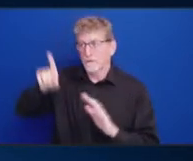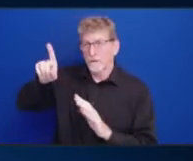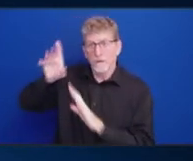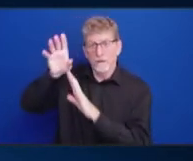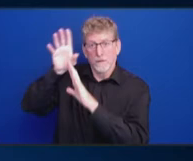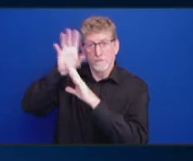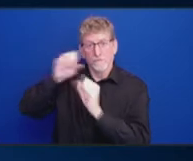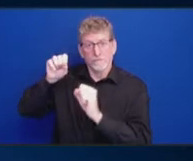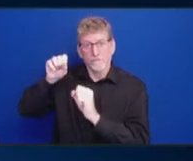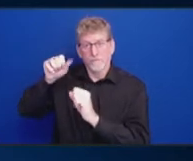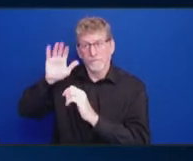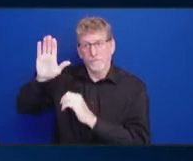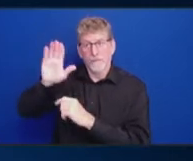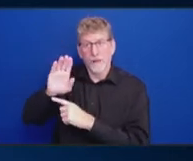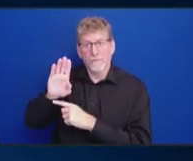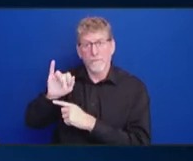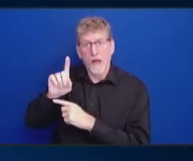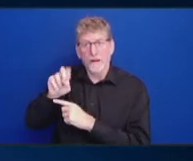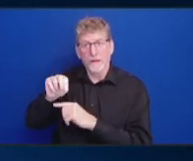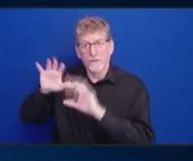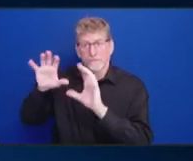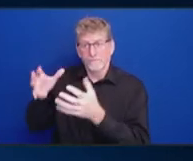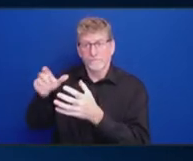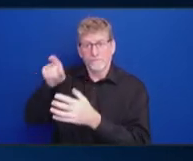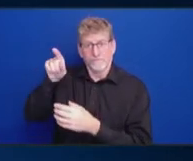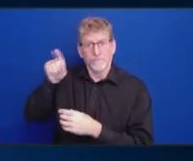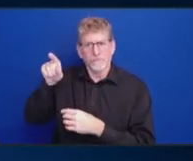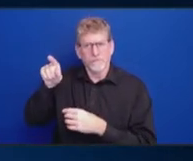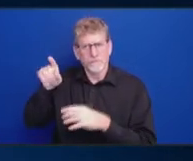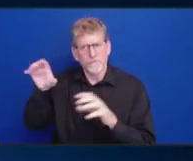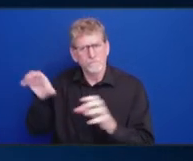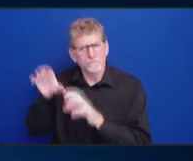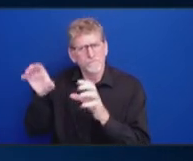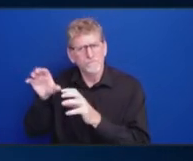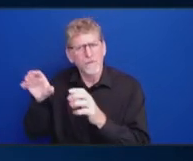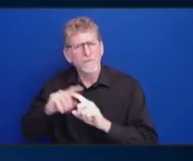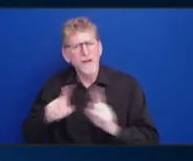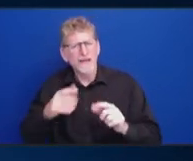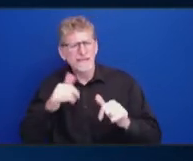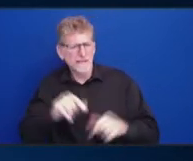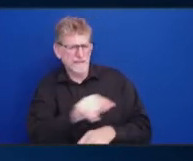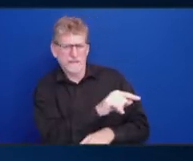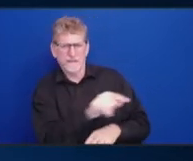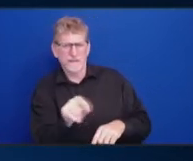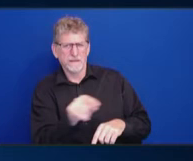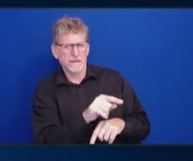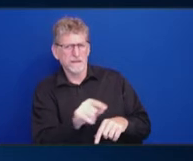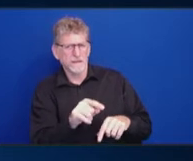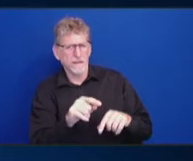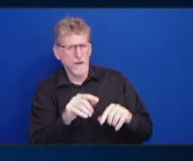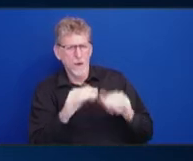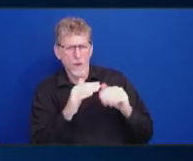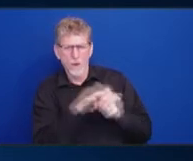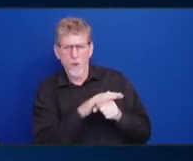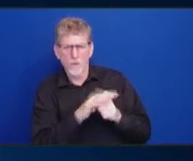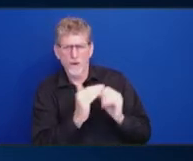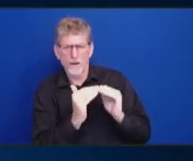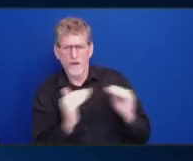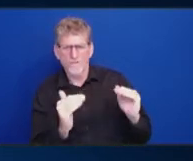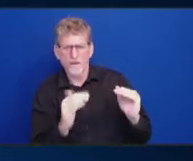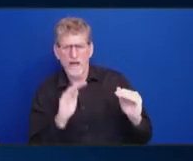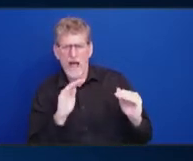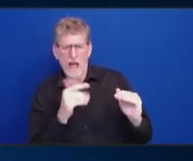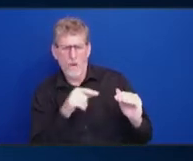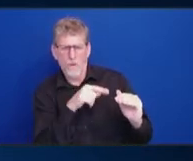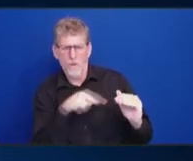to get down to the local level. And, you know, how do we, how do we make sure the state and the counties